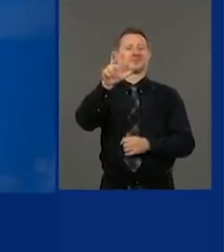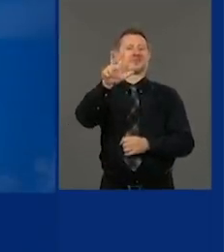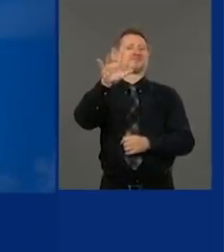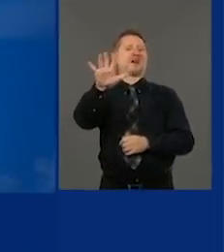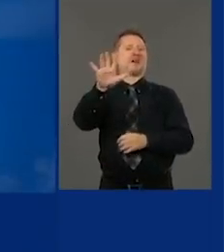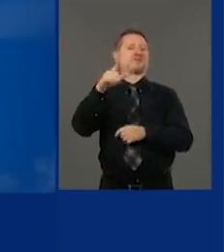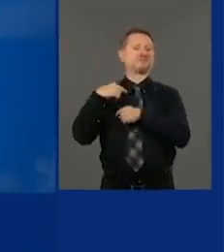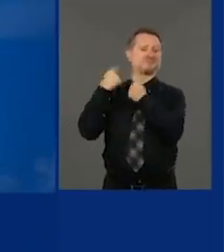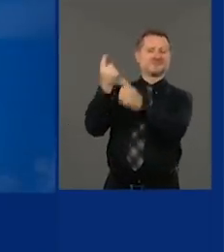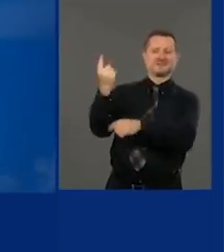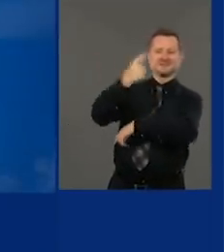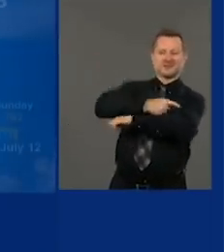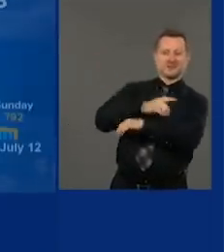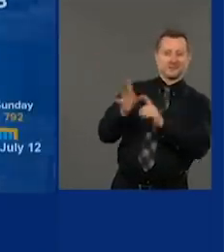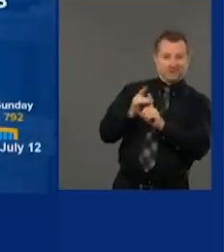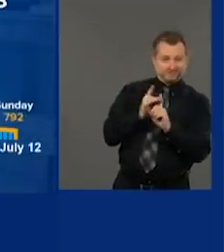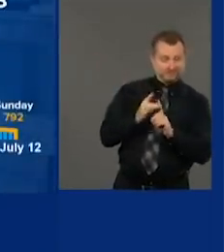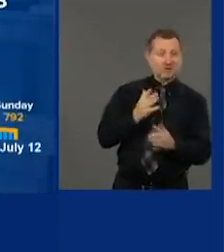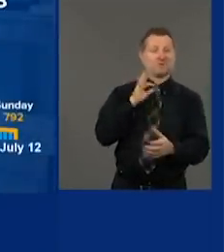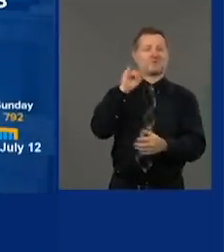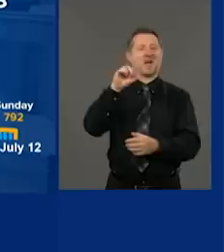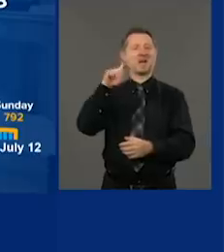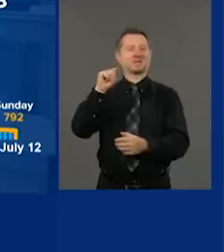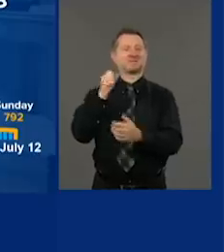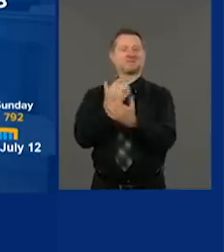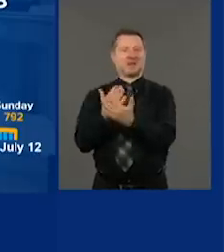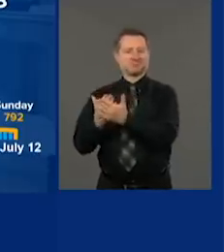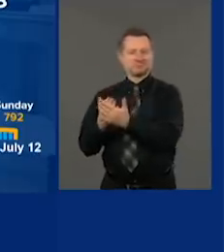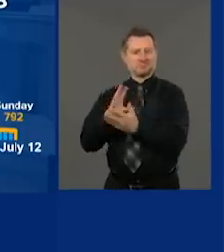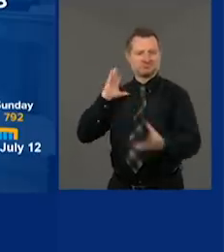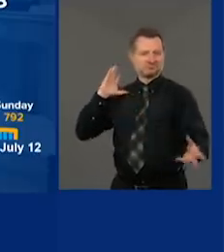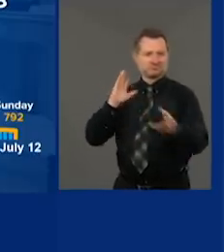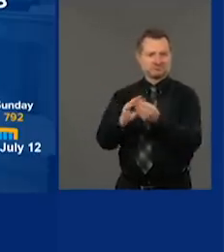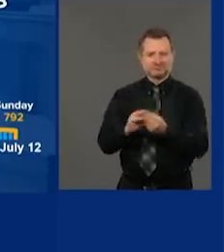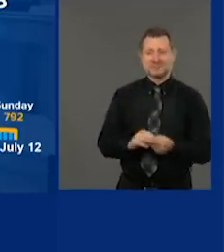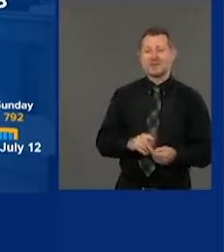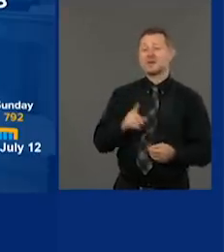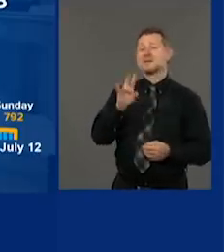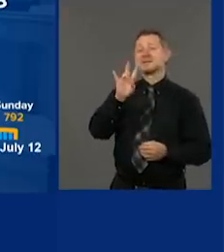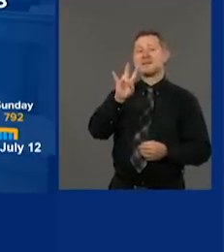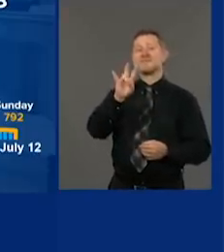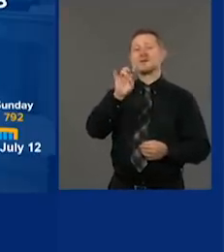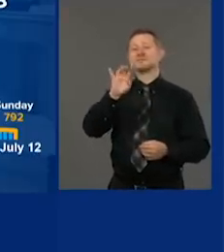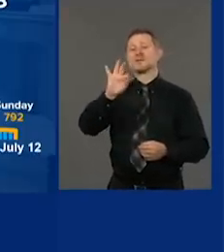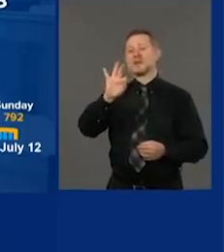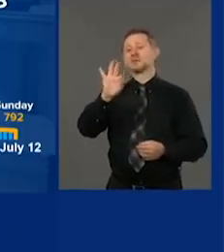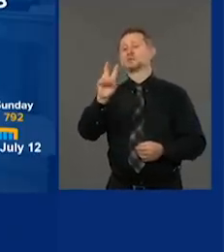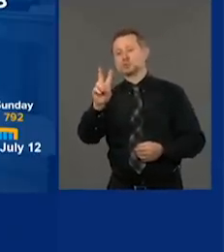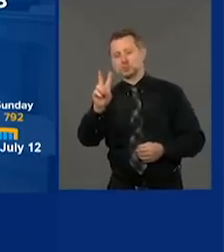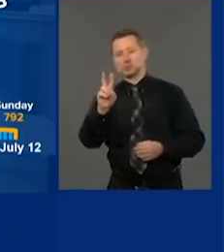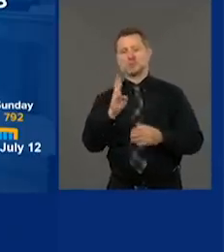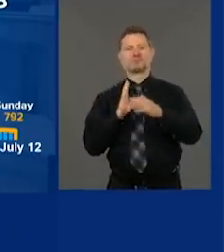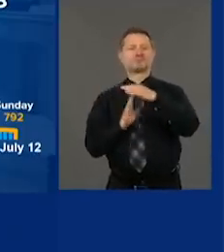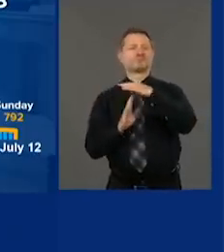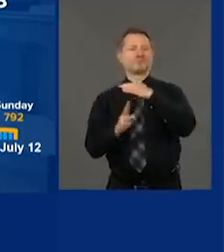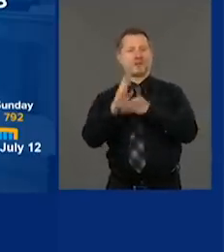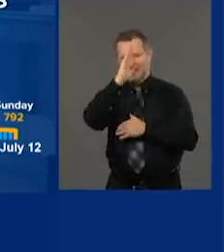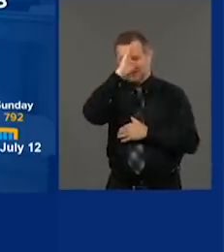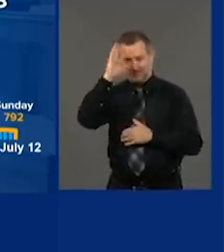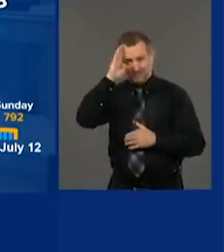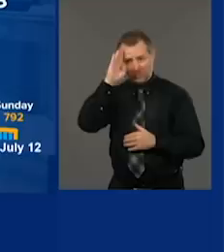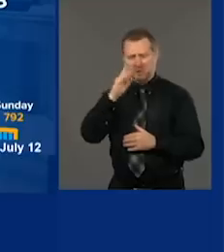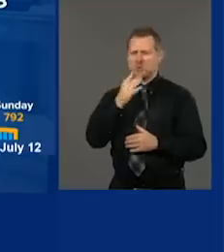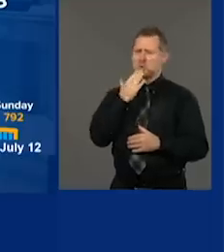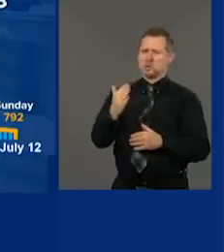Let's talk about some facts first. Where are we? 792 hospitalizations today. That is very good news.